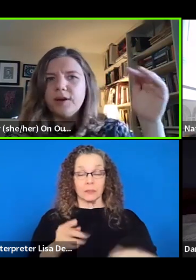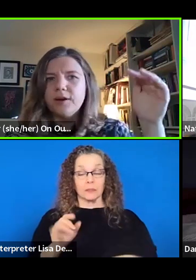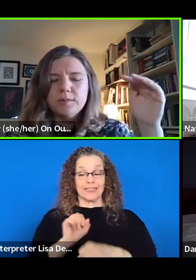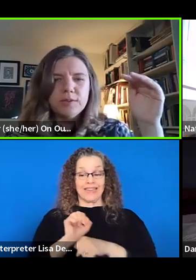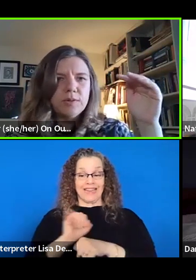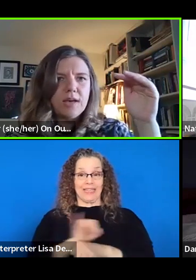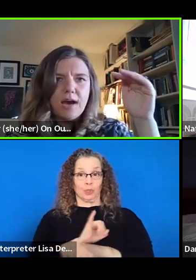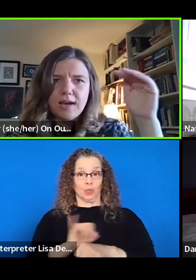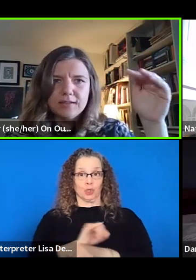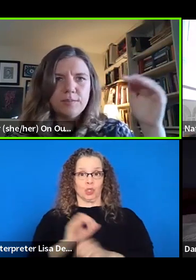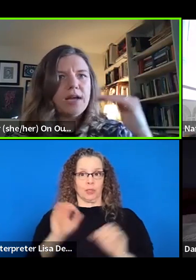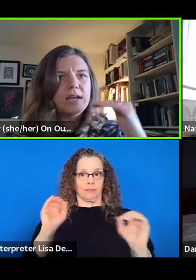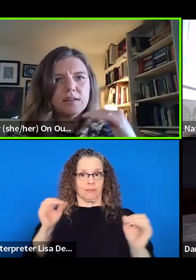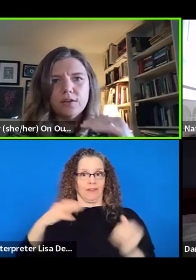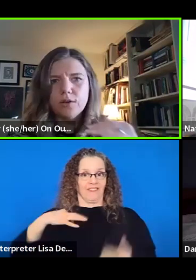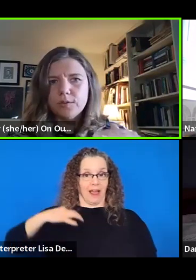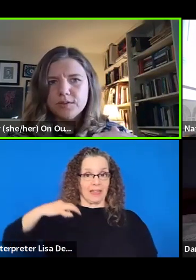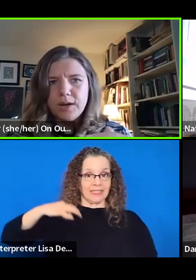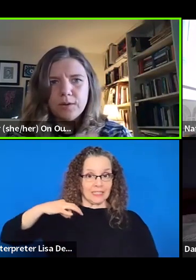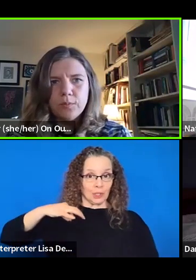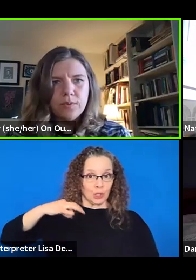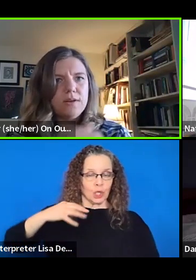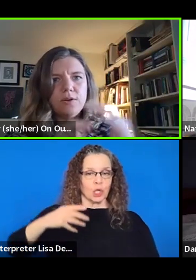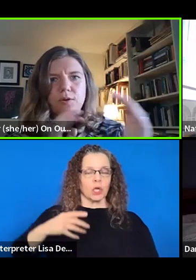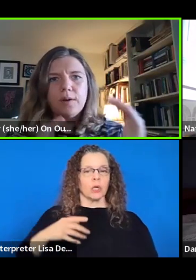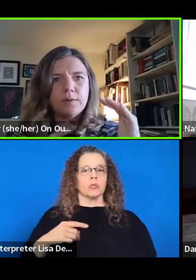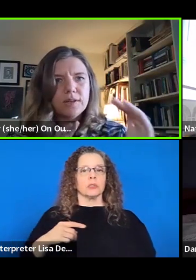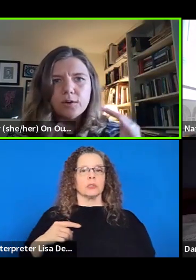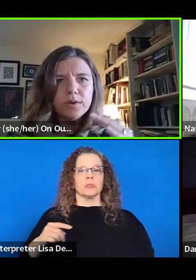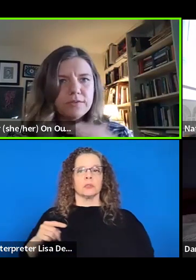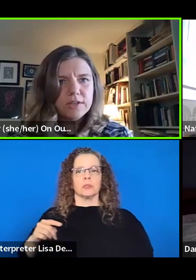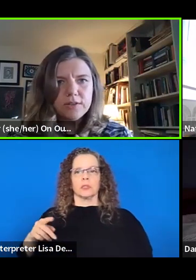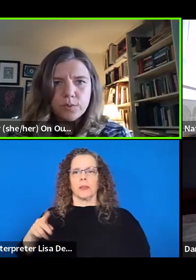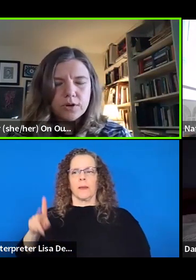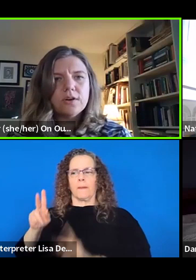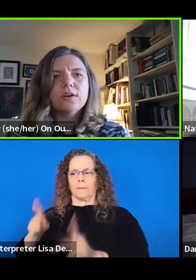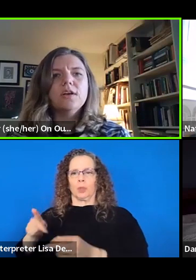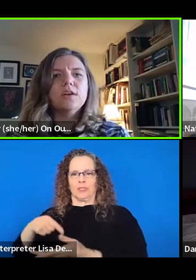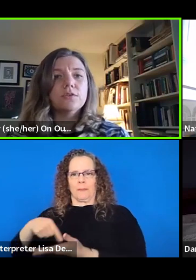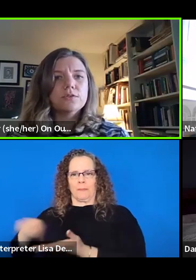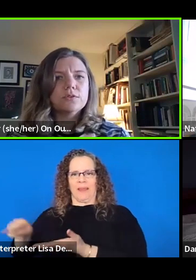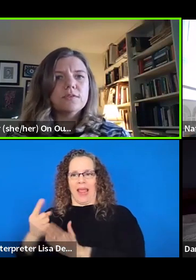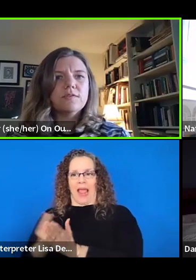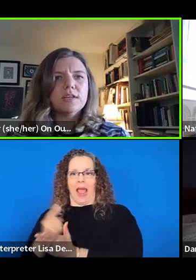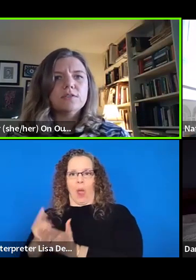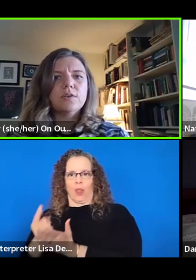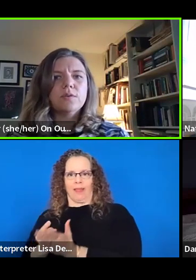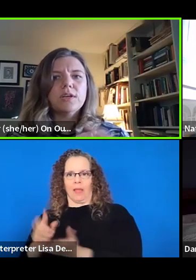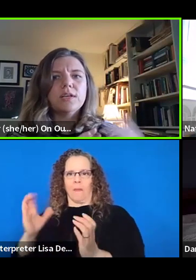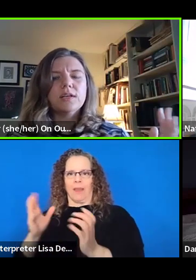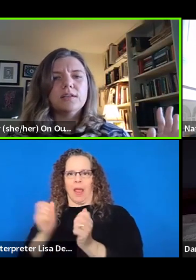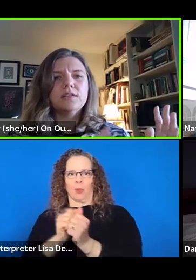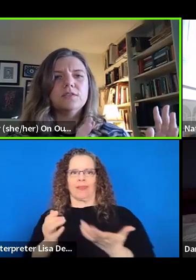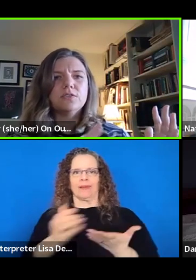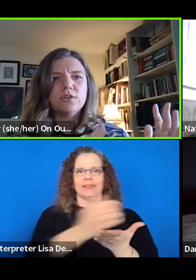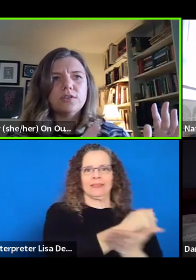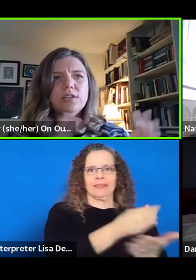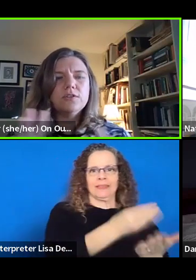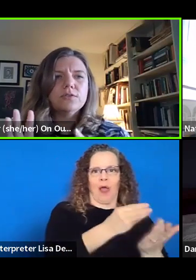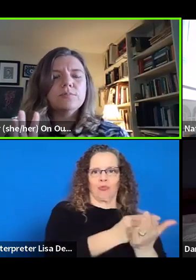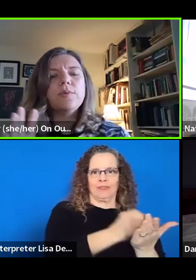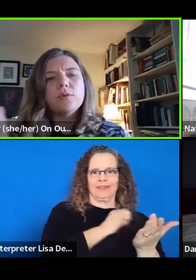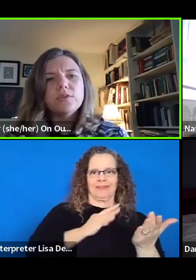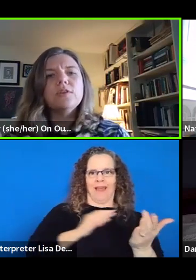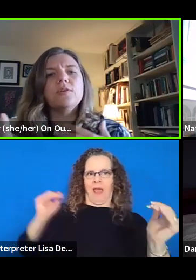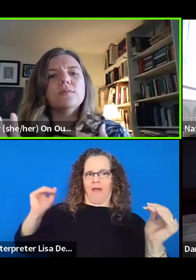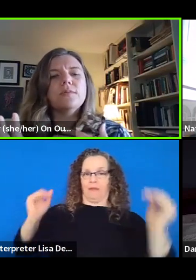a big disparity between the highest paid and the lowest paid, you know, hourly equivalent worker, those sorts of things so that we can start